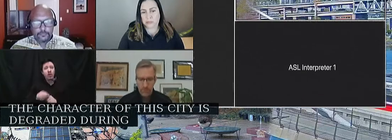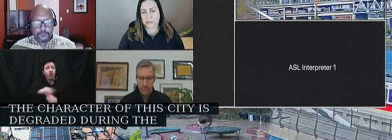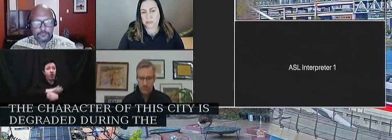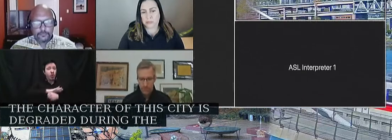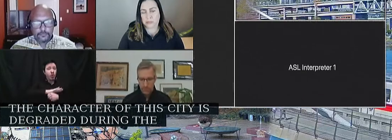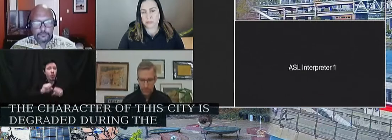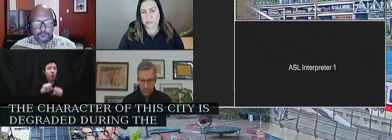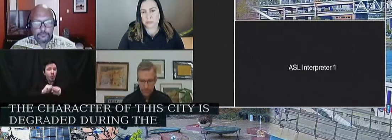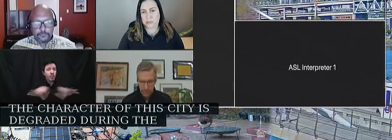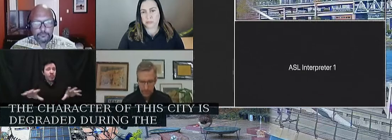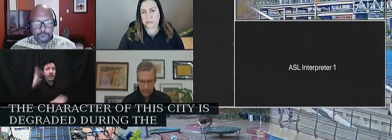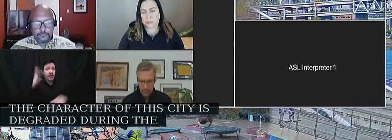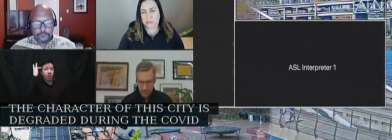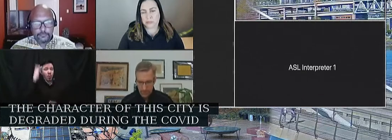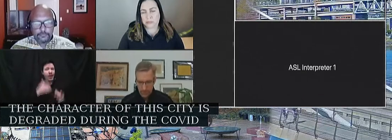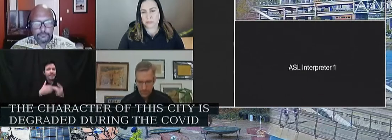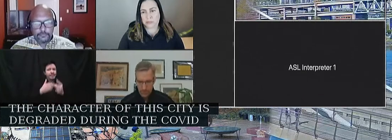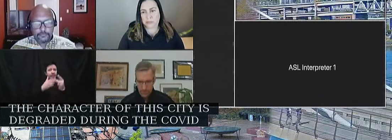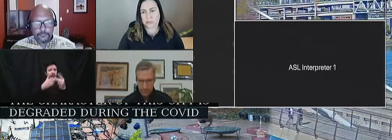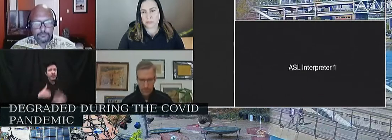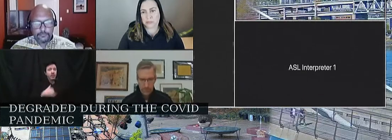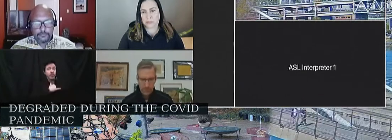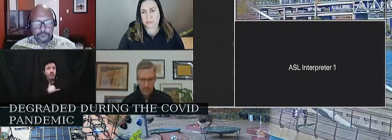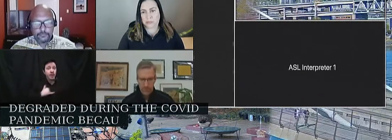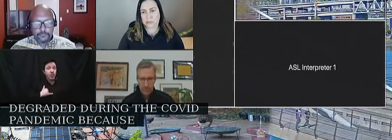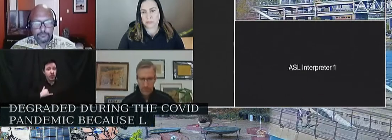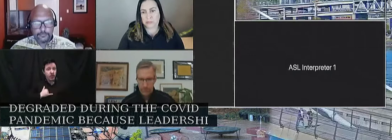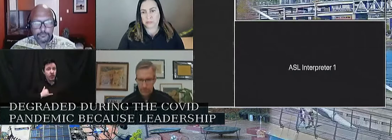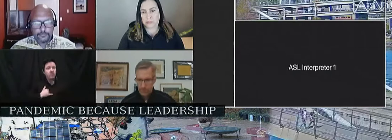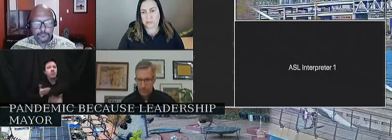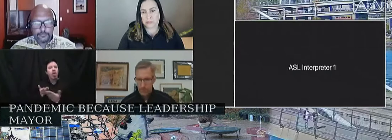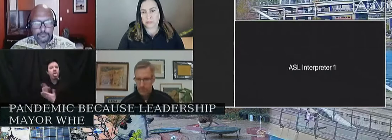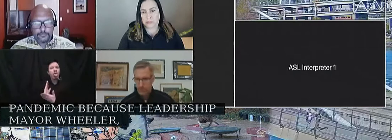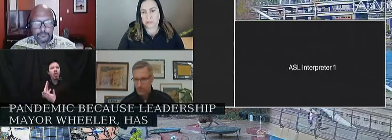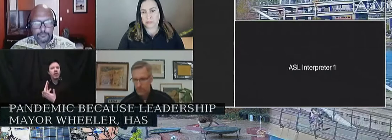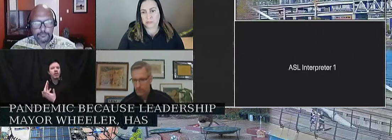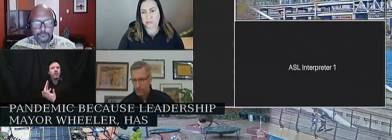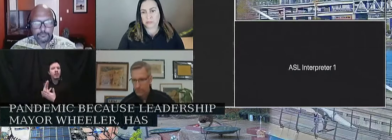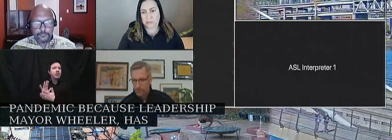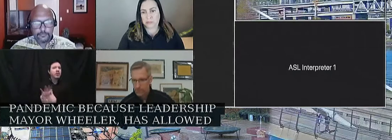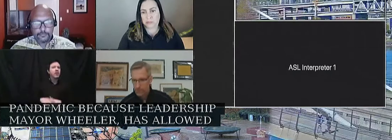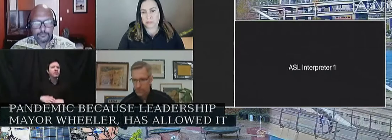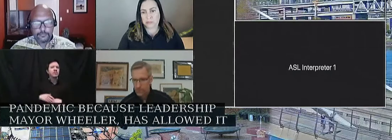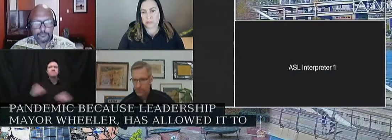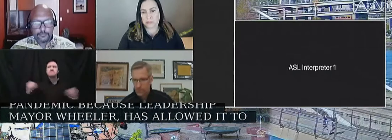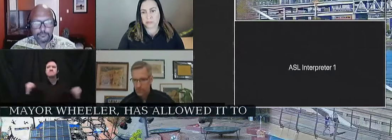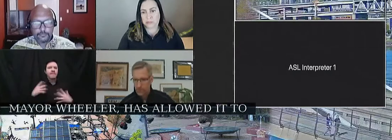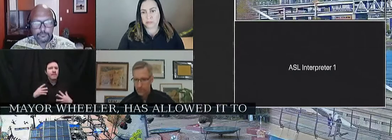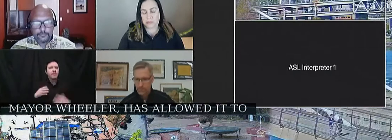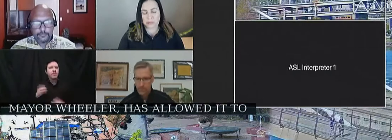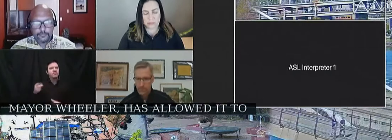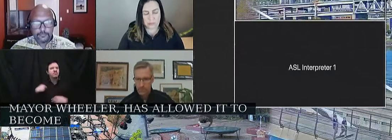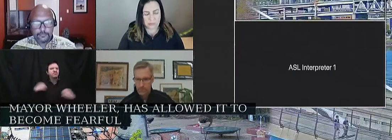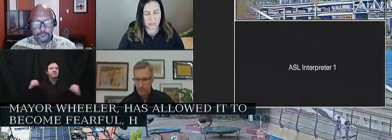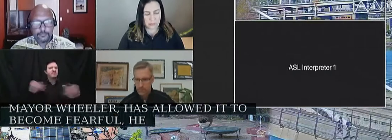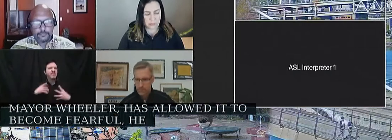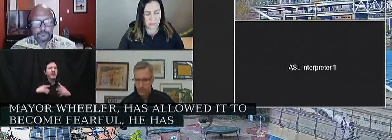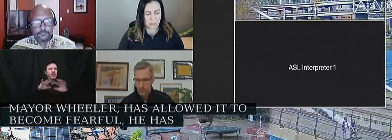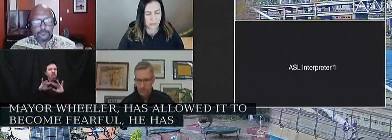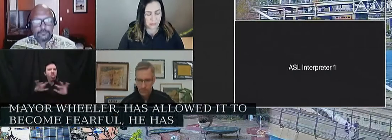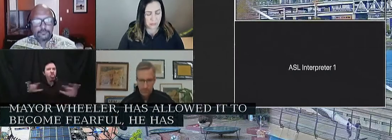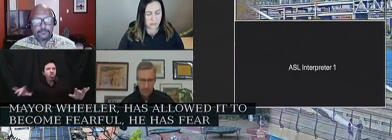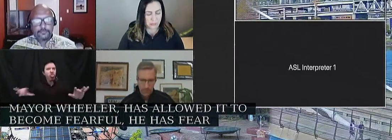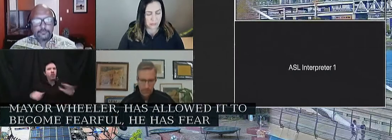because leadership, Mayor Wheeler, has allowed it to become fearful. He is fear-mongered to advance his political agenda.